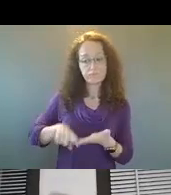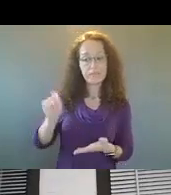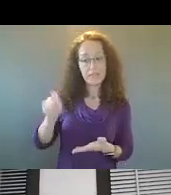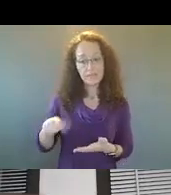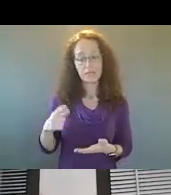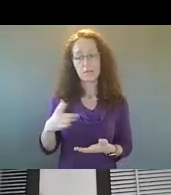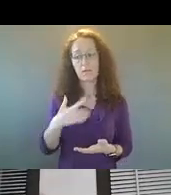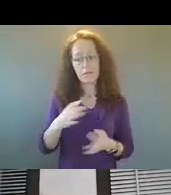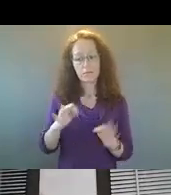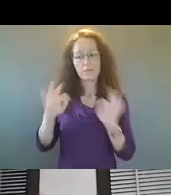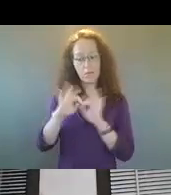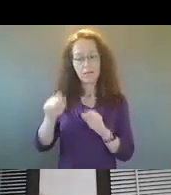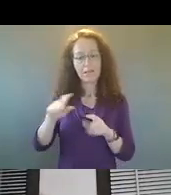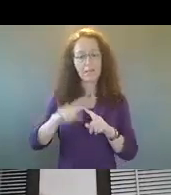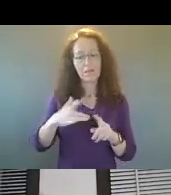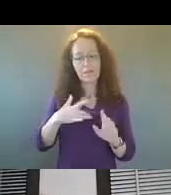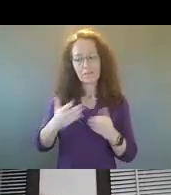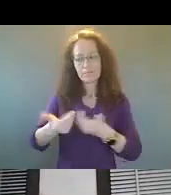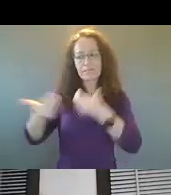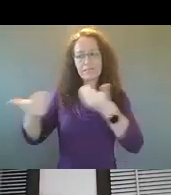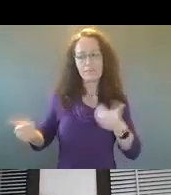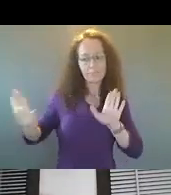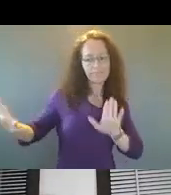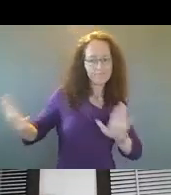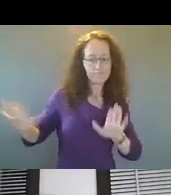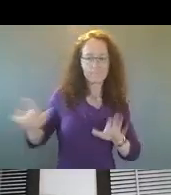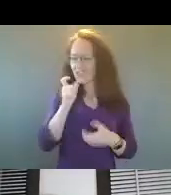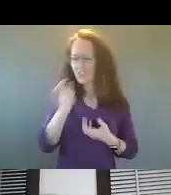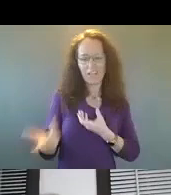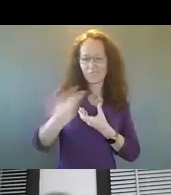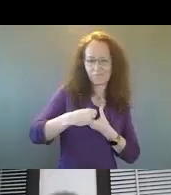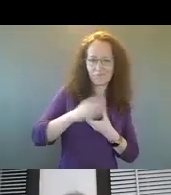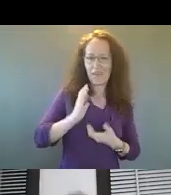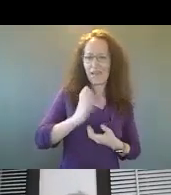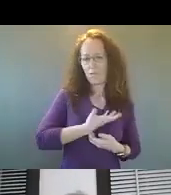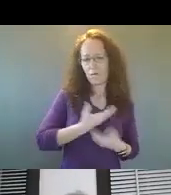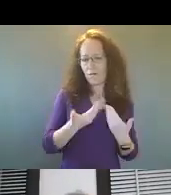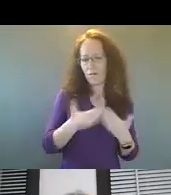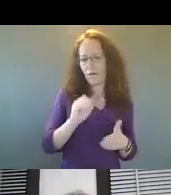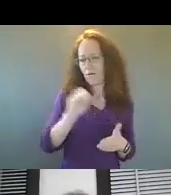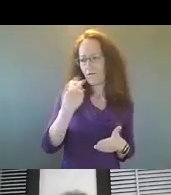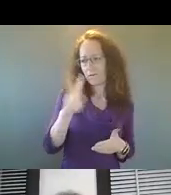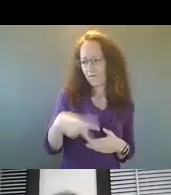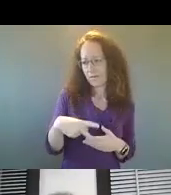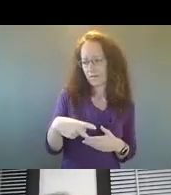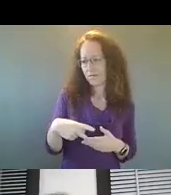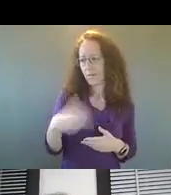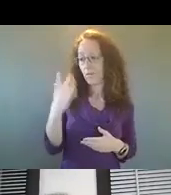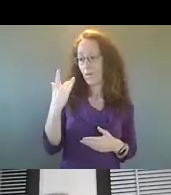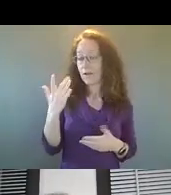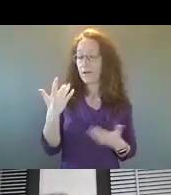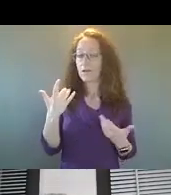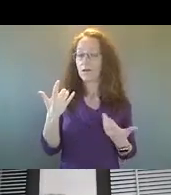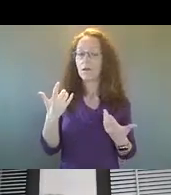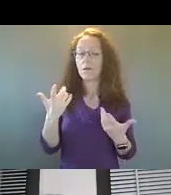deserves its own separate focus and shouldn't be absorbed in the Office of Violence Prevention to avoid criminalizing, um, drug abuse